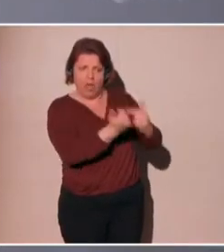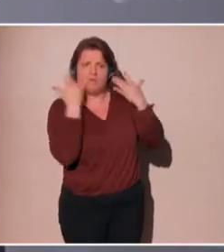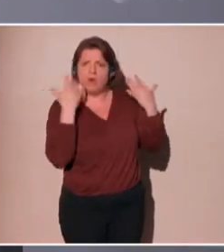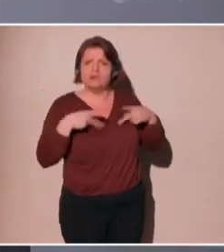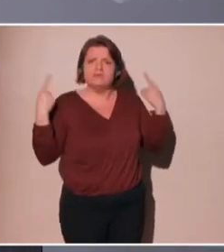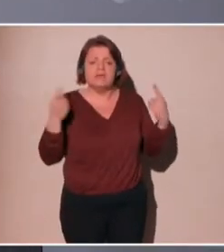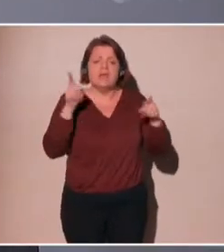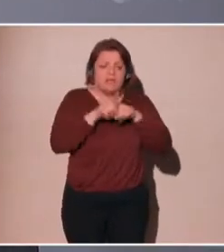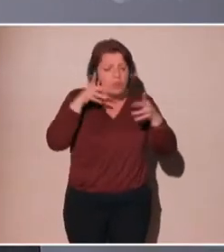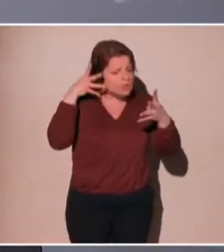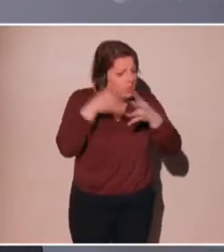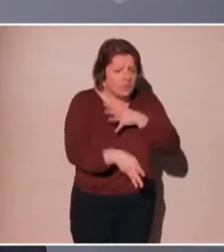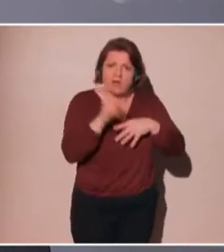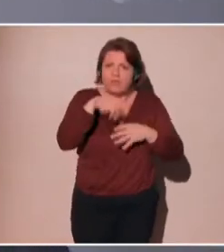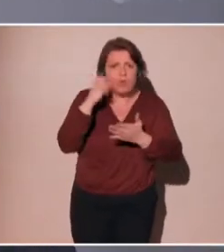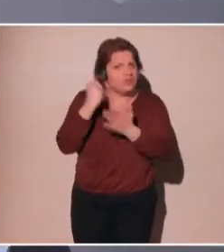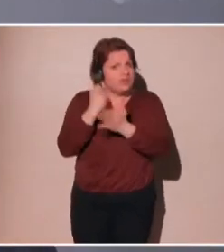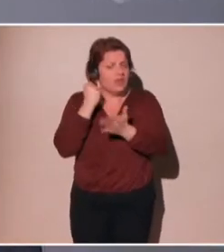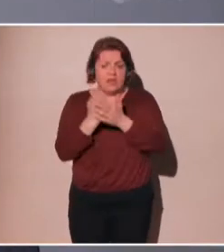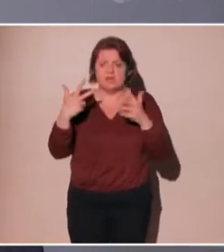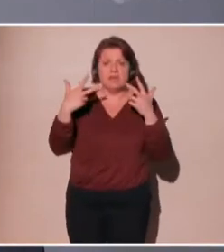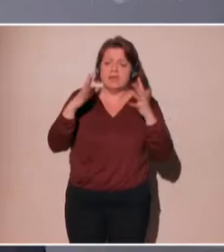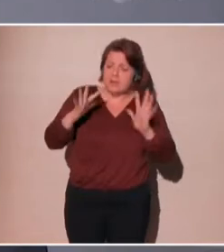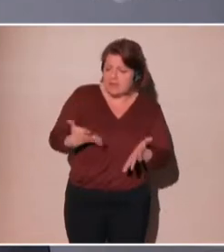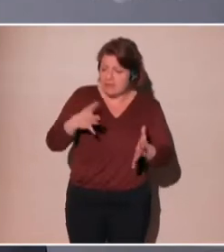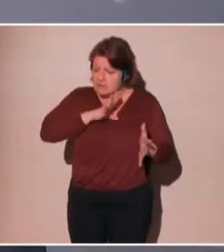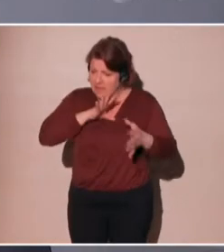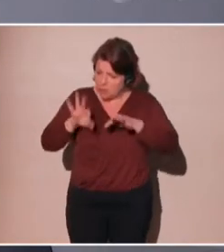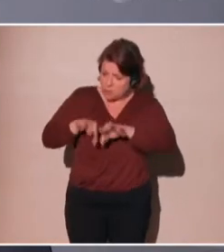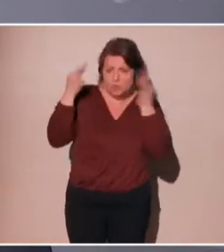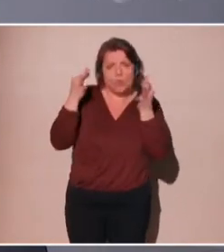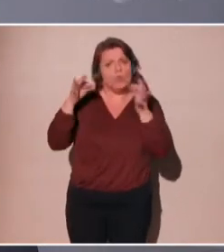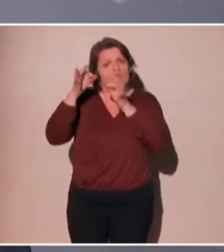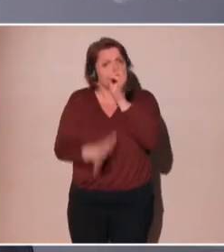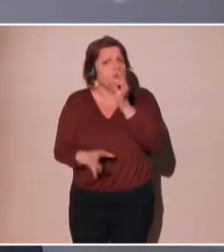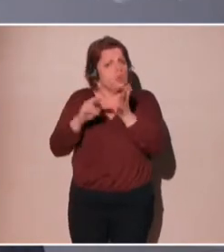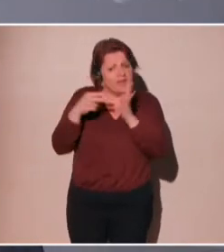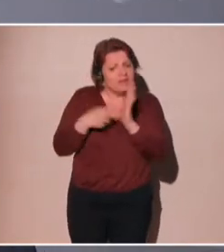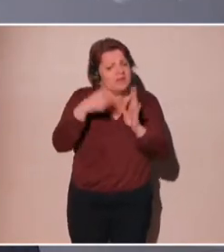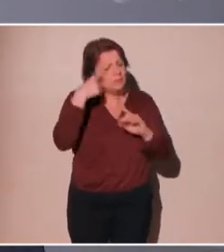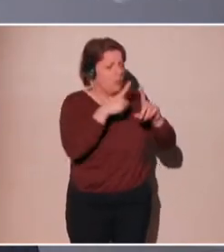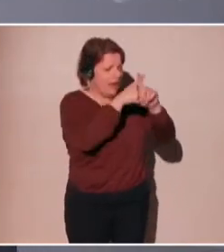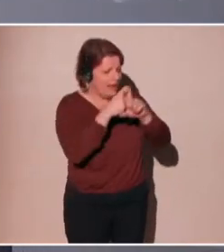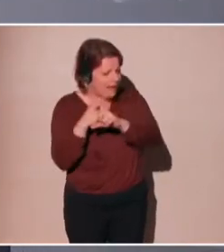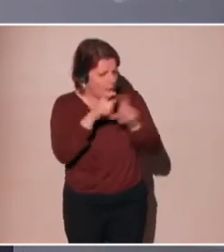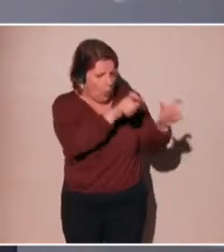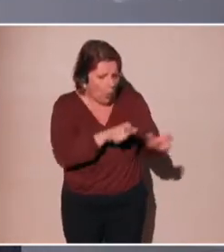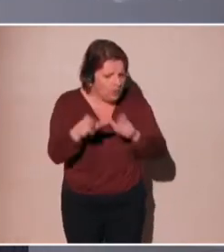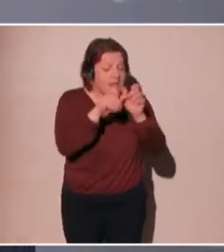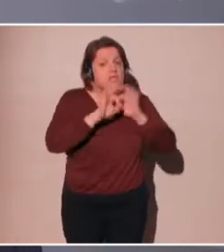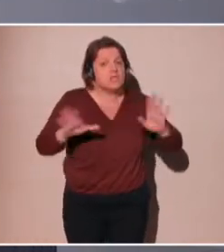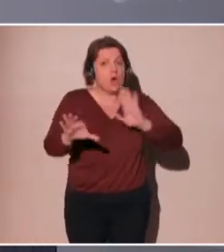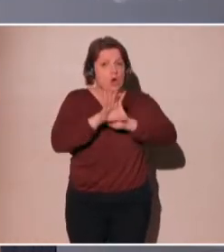so we have to know. Others say, well, look, let's find tests. And using her technology, let's find a way of